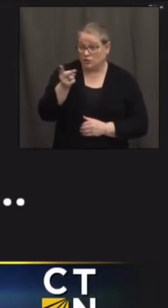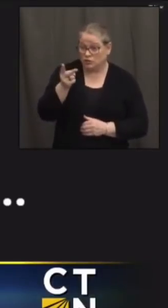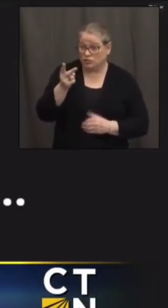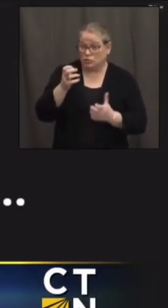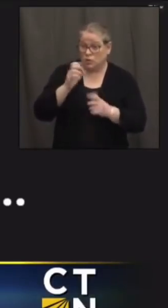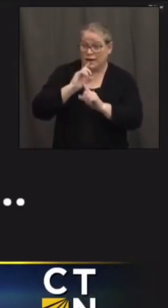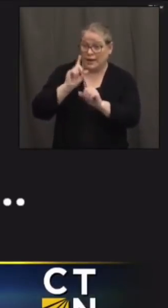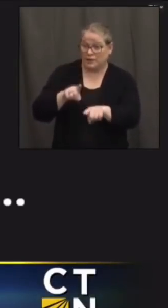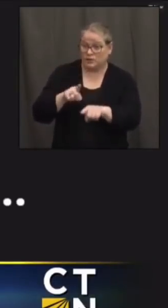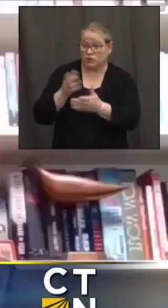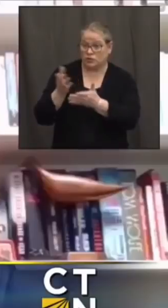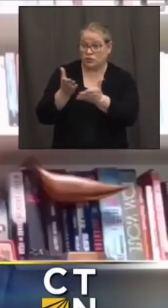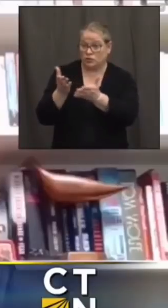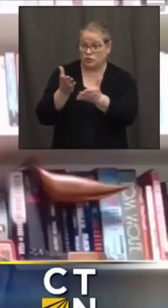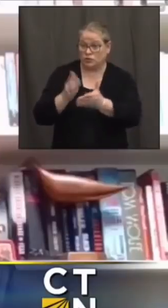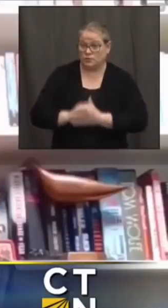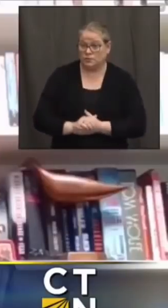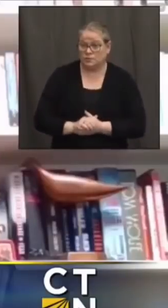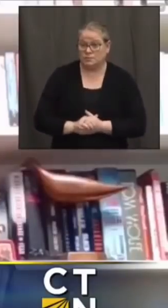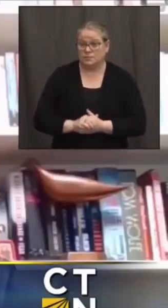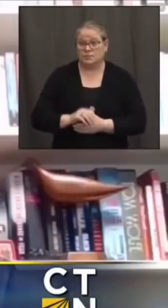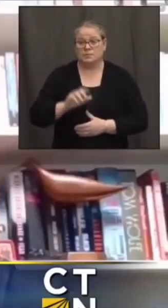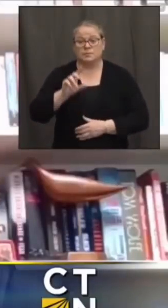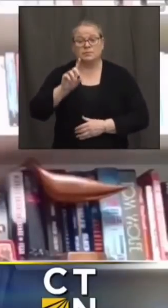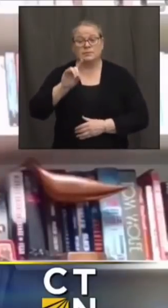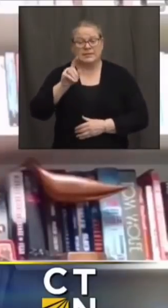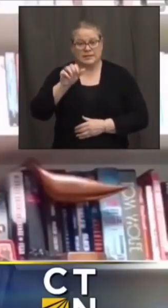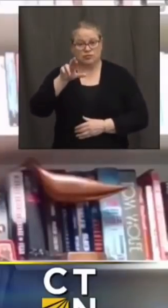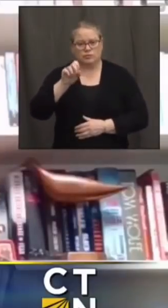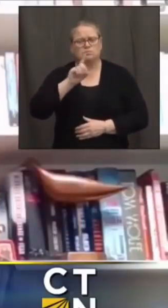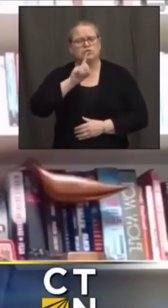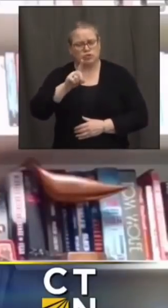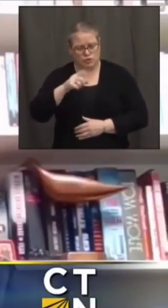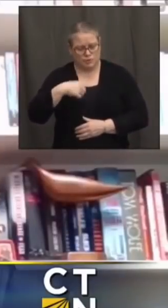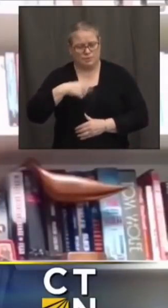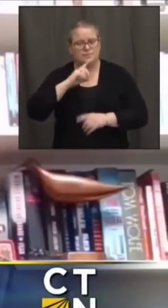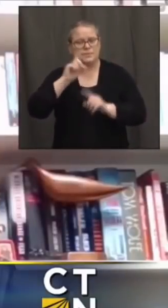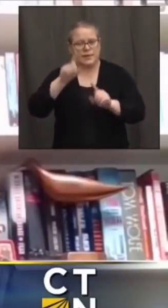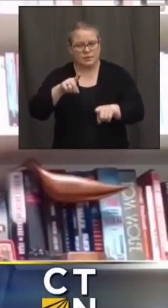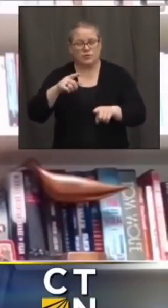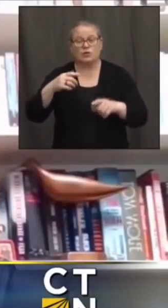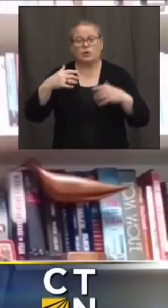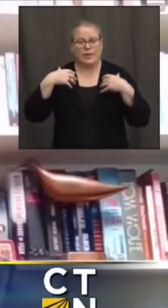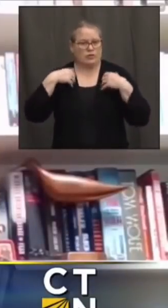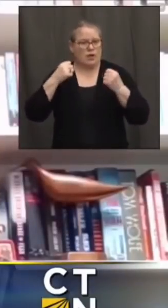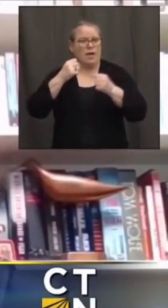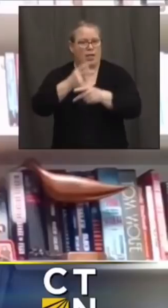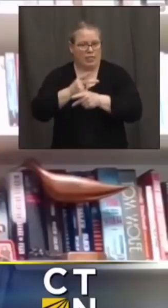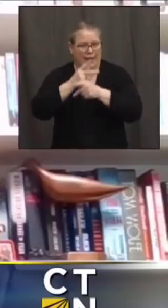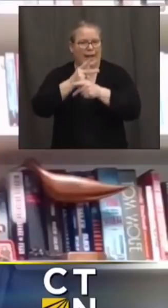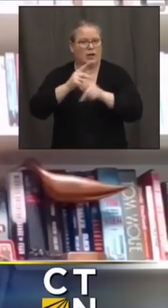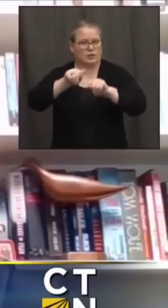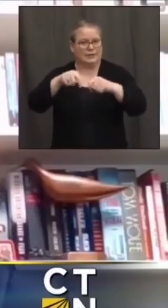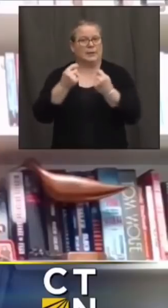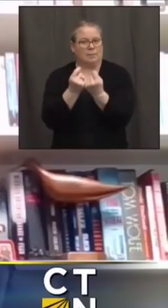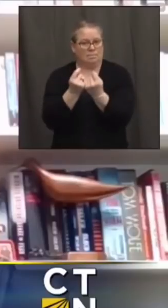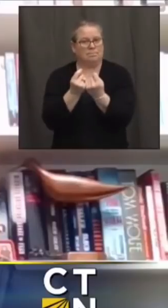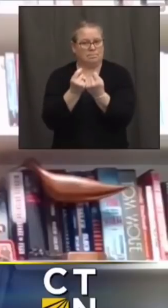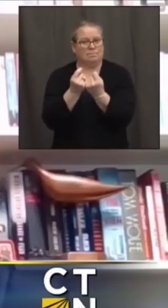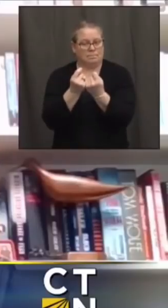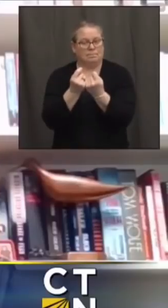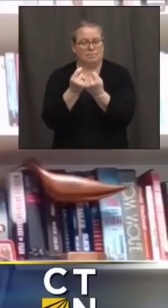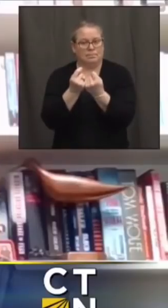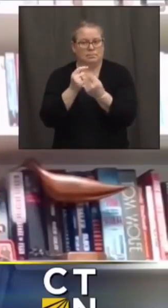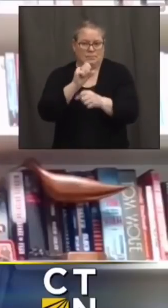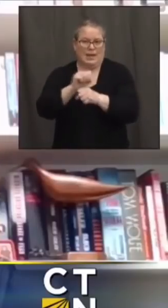um sure uh so there are there is a health care team obviously that works with uh our